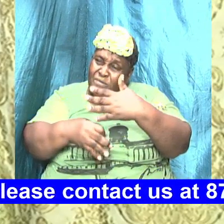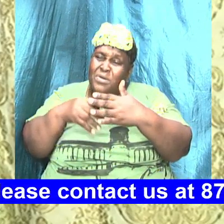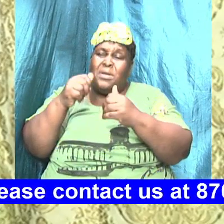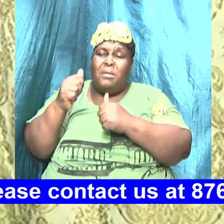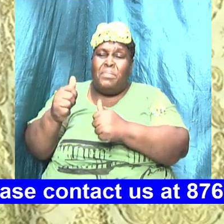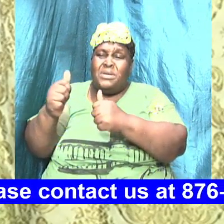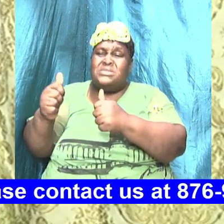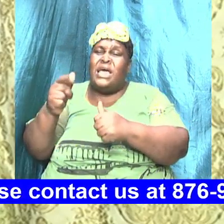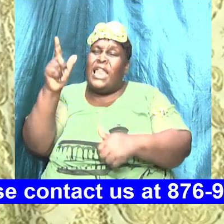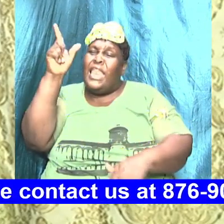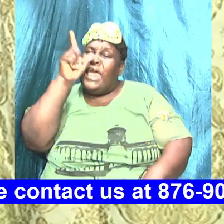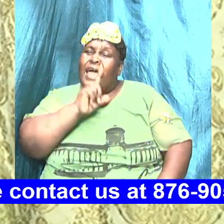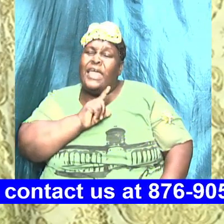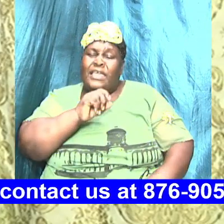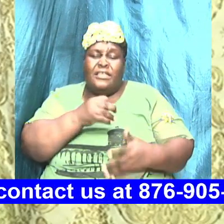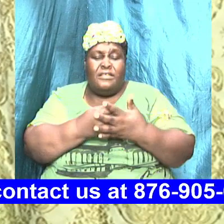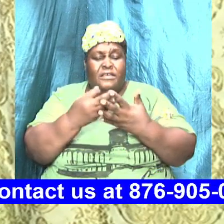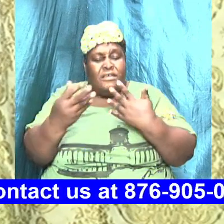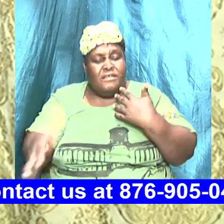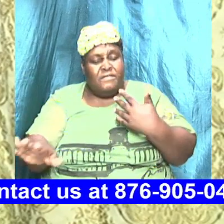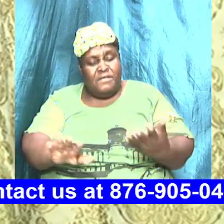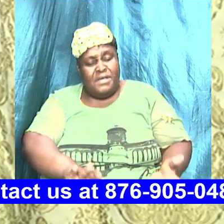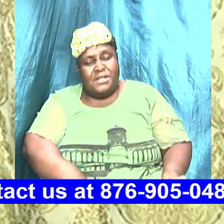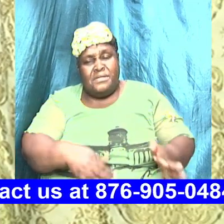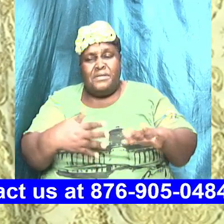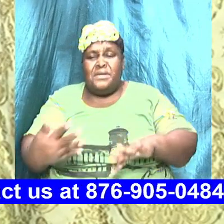Lie And they Fell down Dead